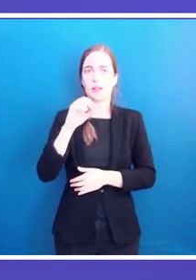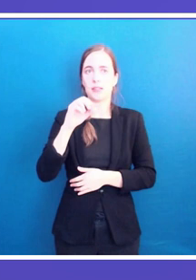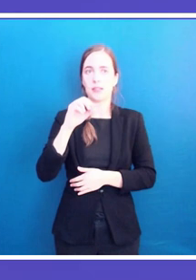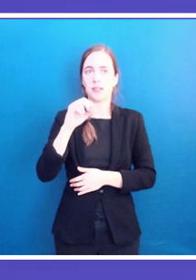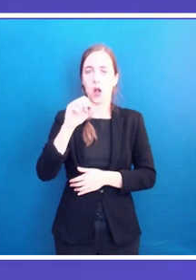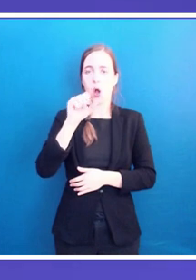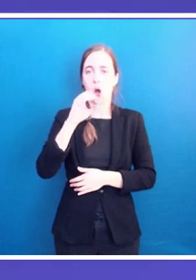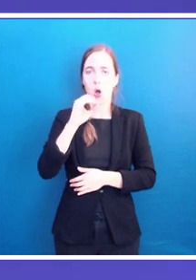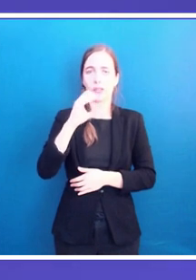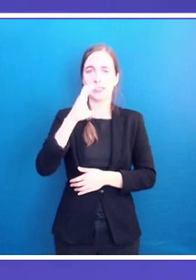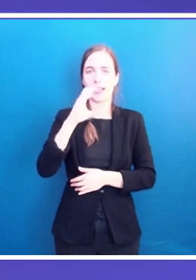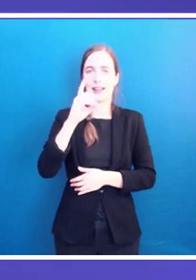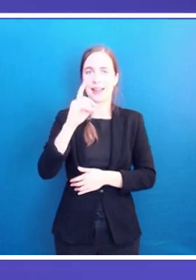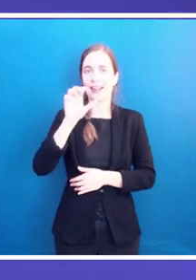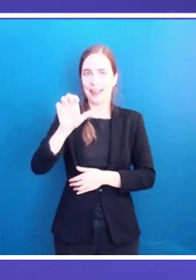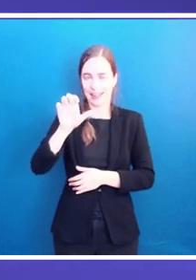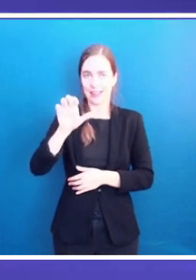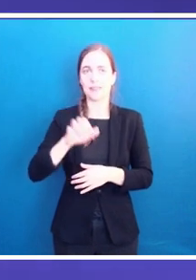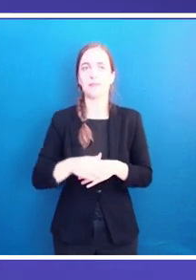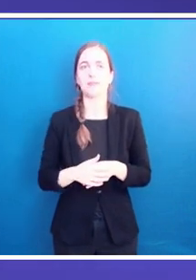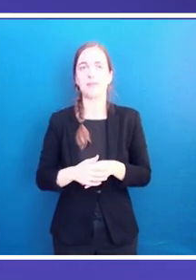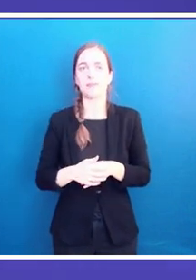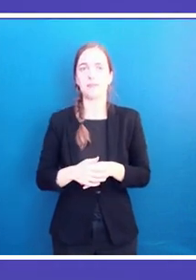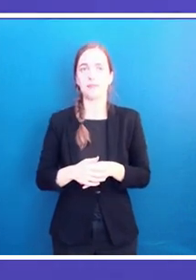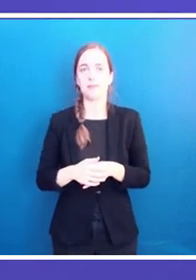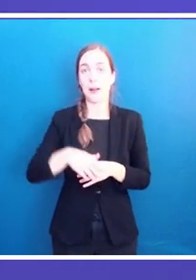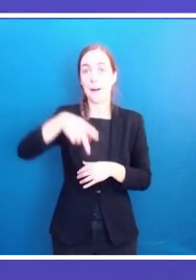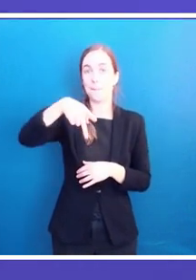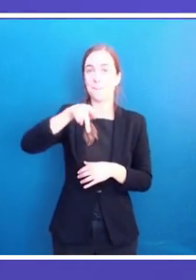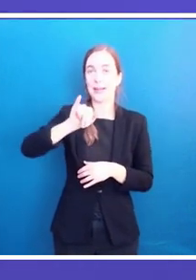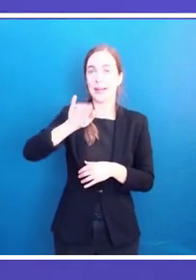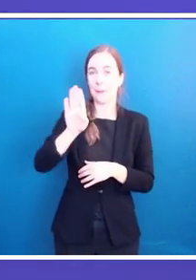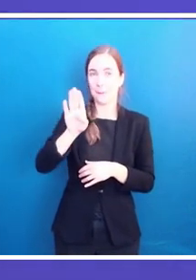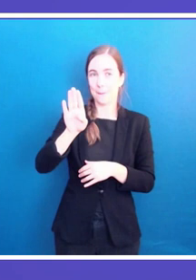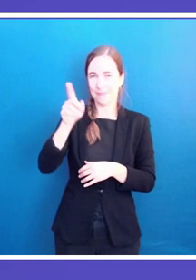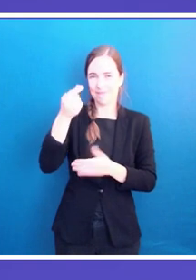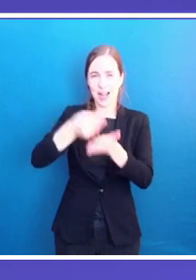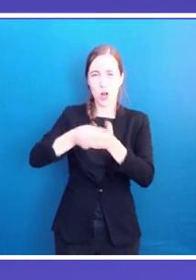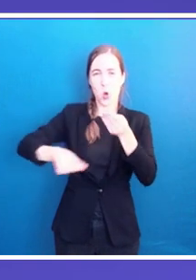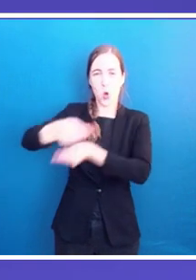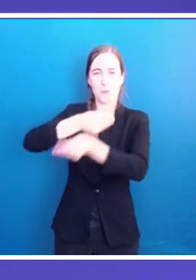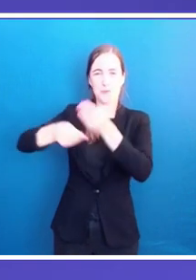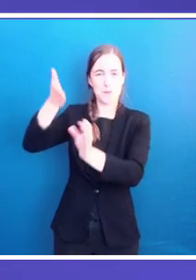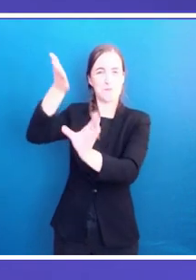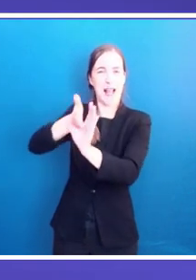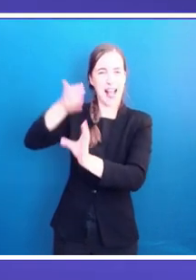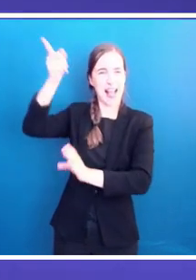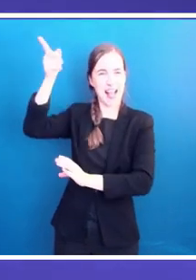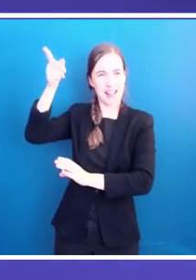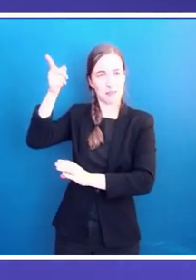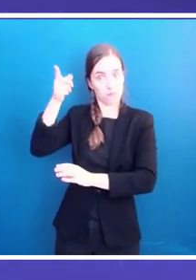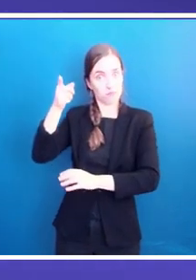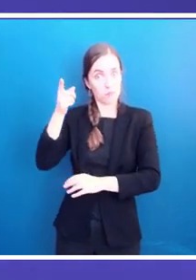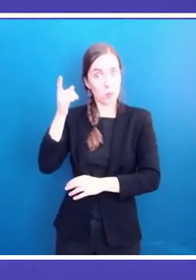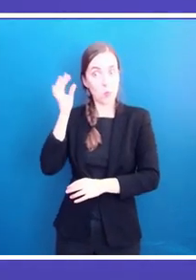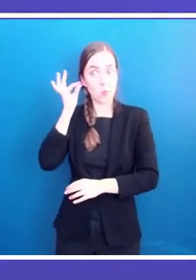more empowered. In the wake of the social and economic crisis caused by the pandemic, it seems, at the very least, reasonable